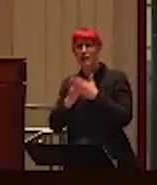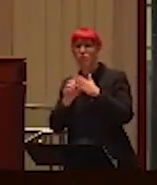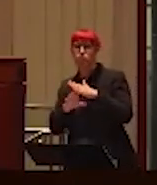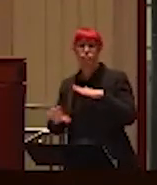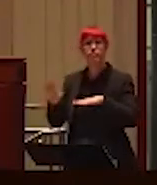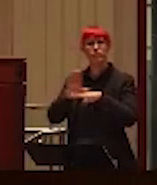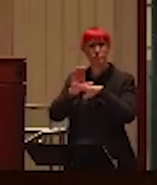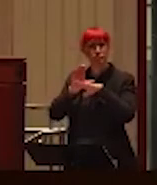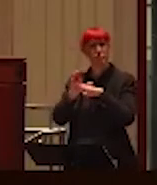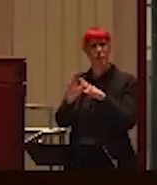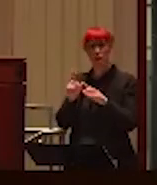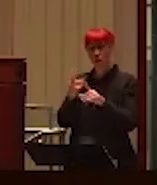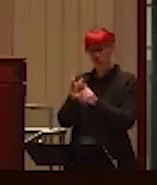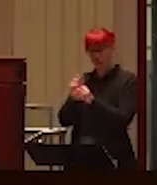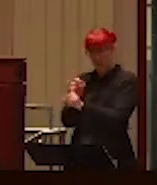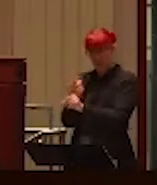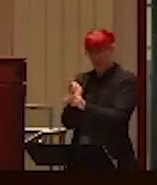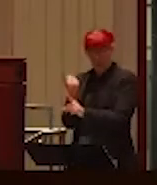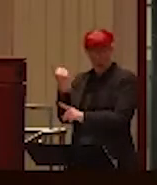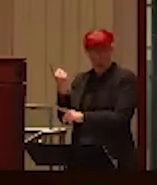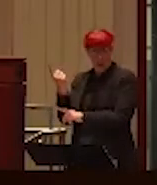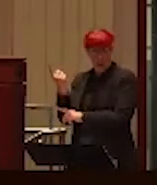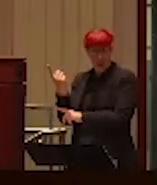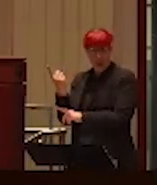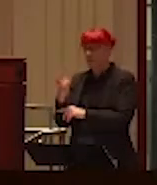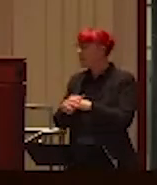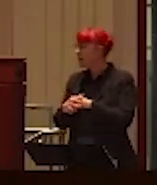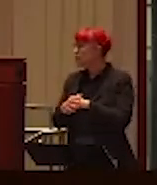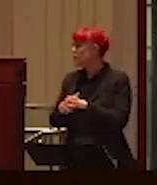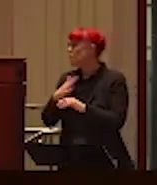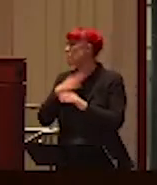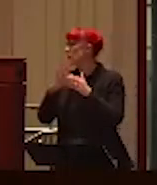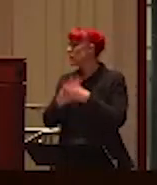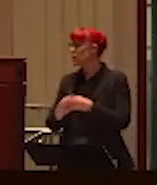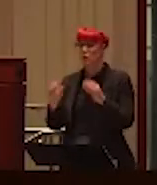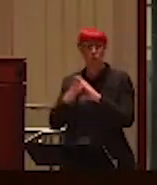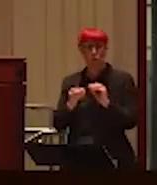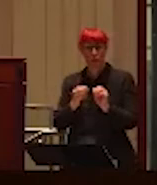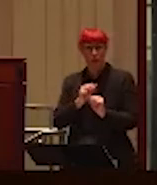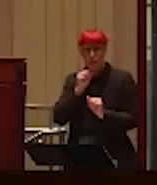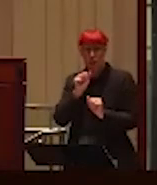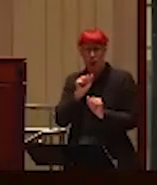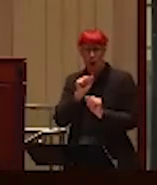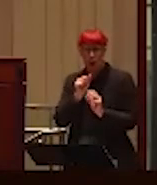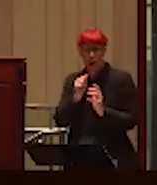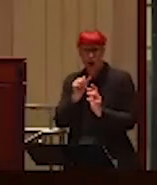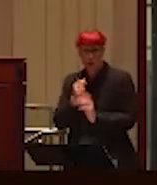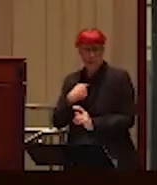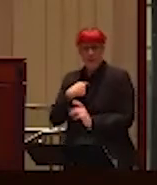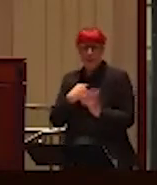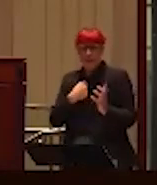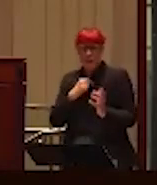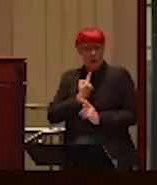tell you based on the hundreds of stories that I've heard is what I'm about to tell you about my experience is not unfamiliar. It's not an anomaly.